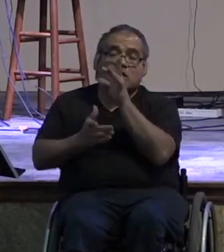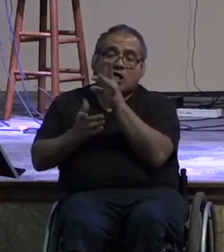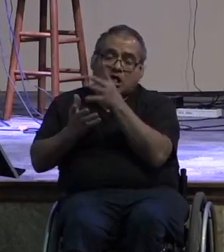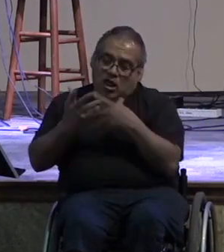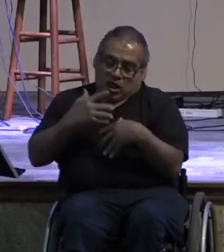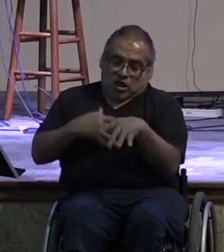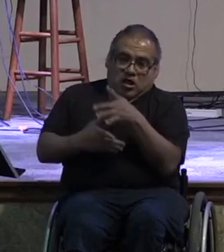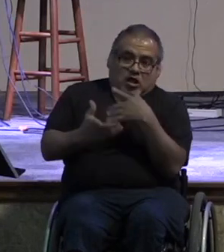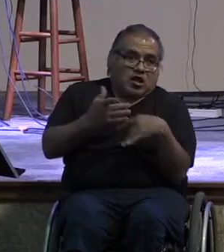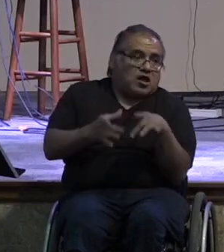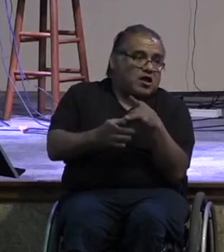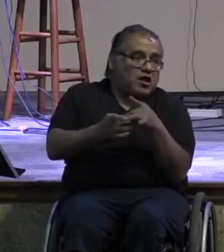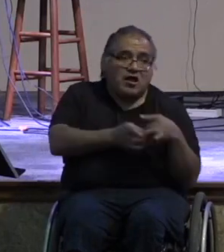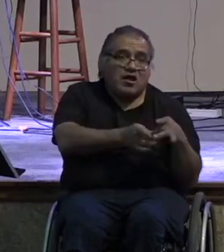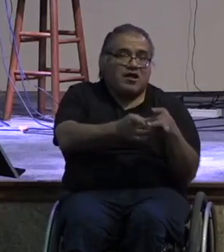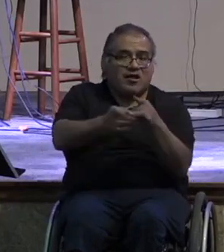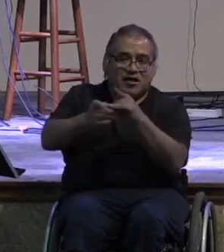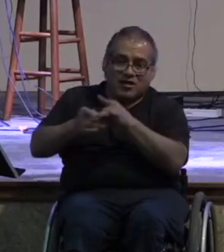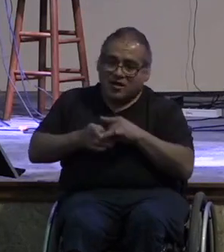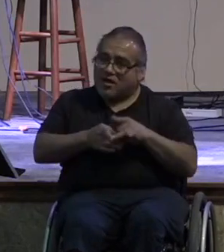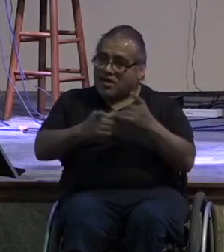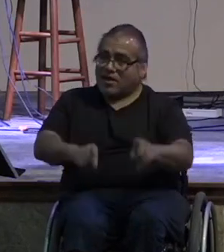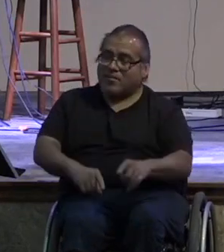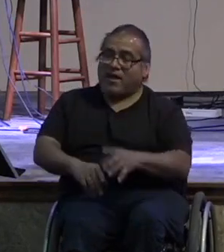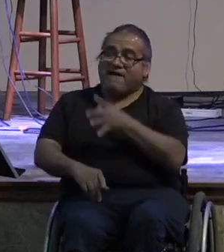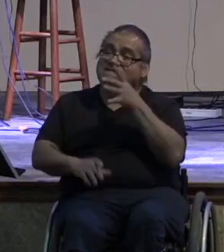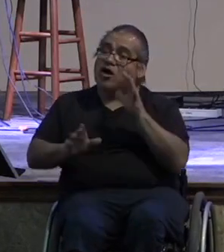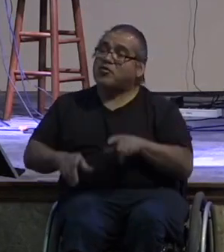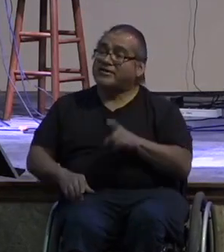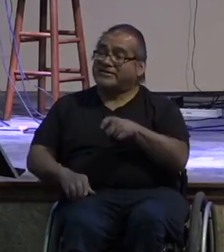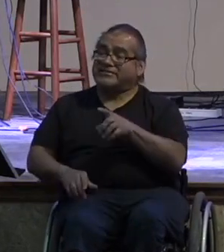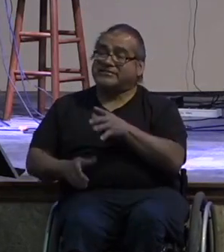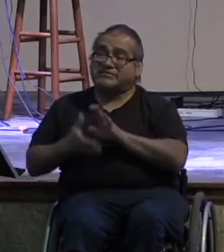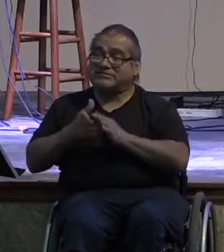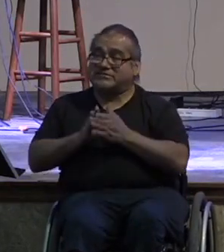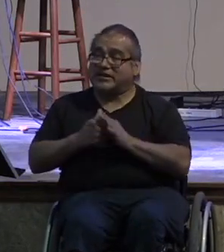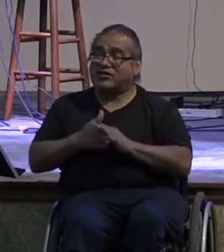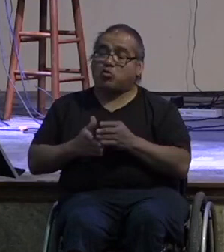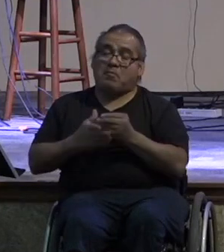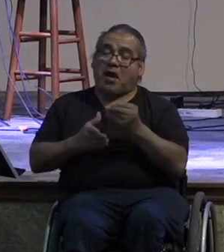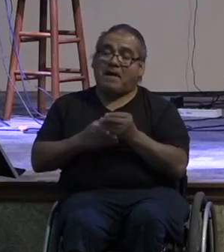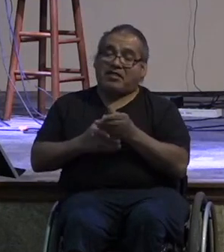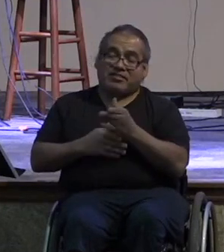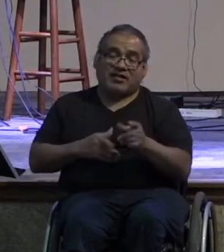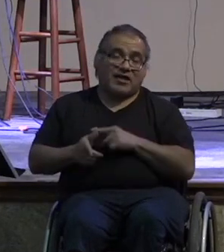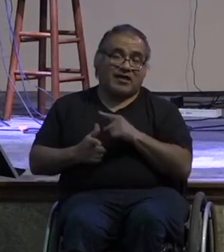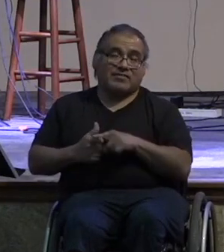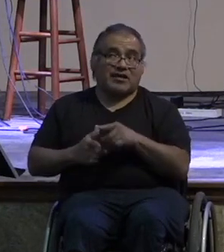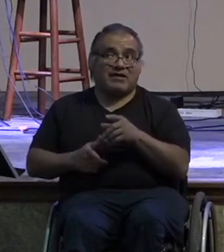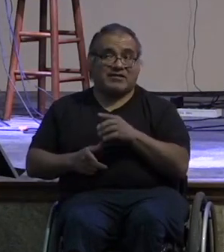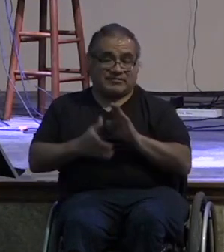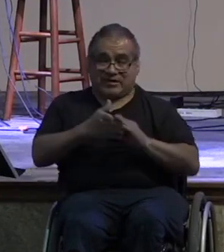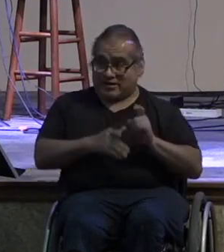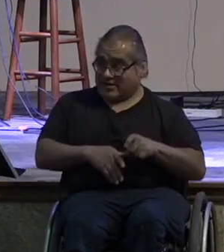really do need our neighbors the farmer needs the city to buy his products and the city needs the farmer to produce those